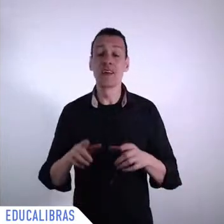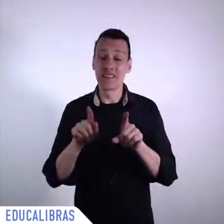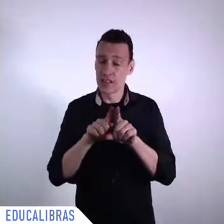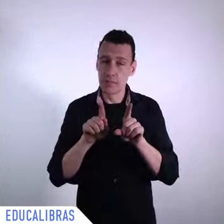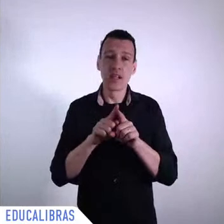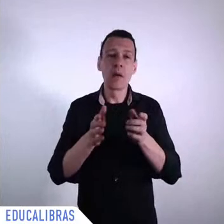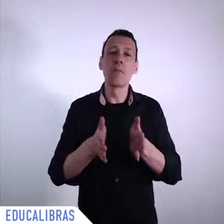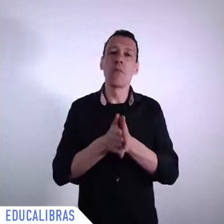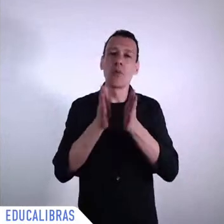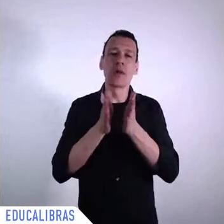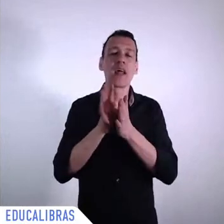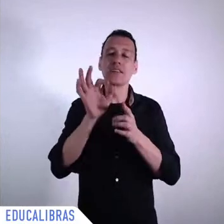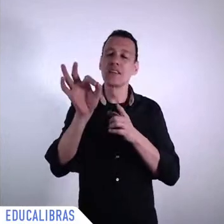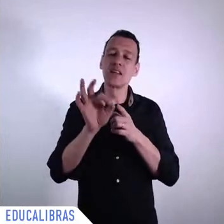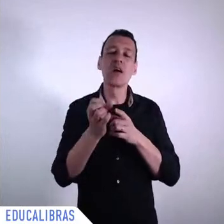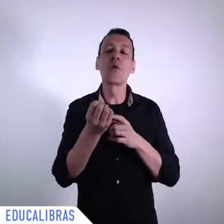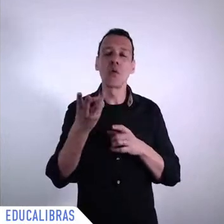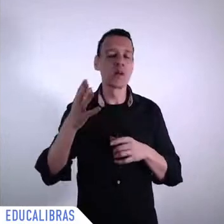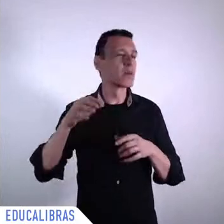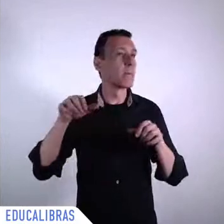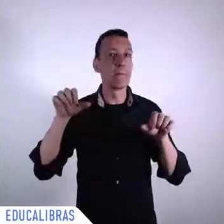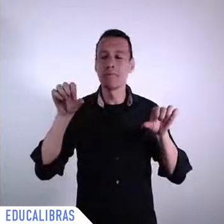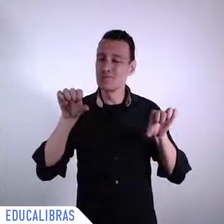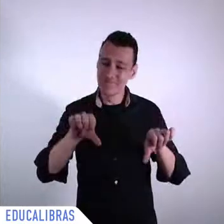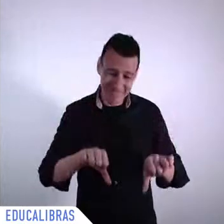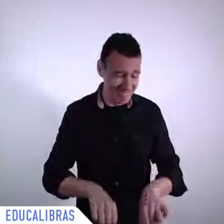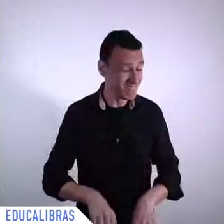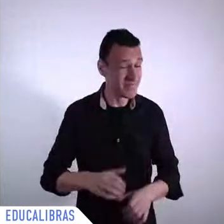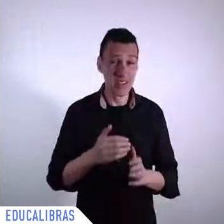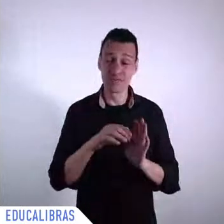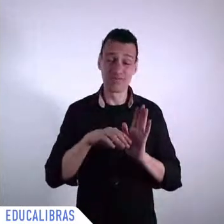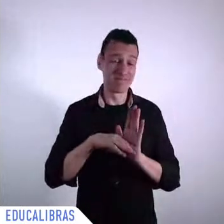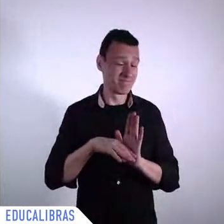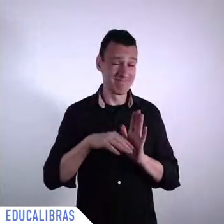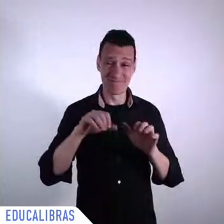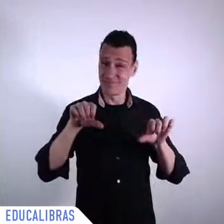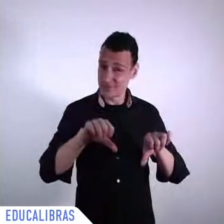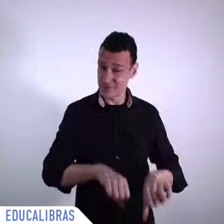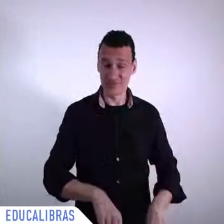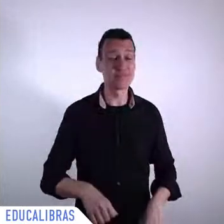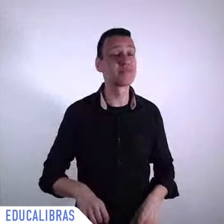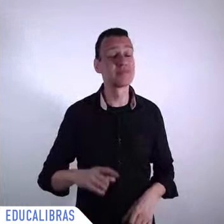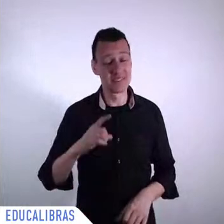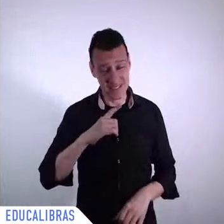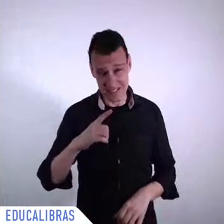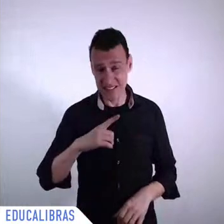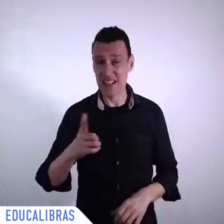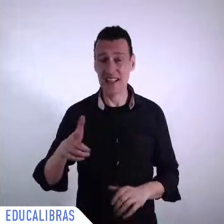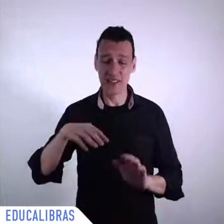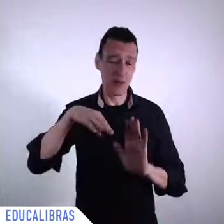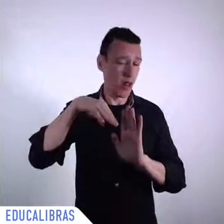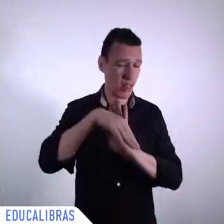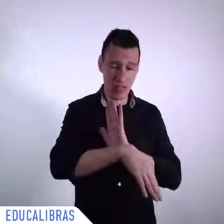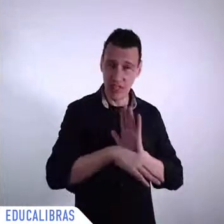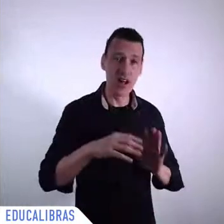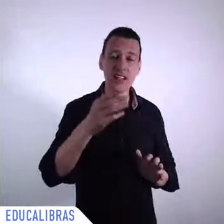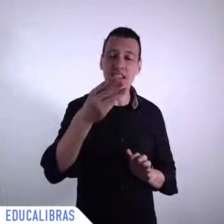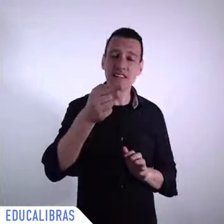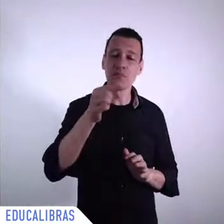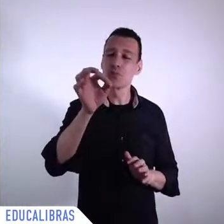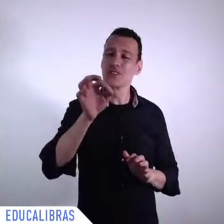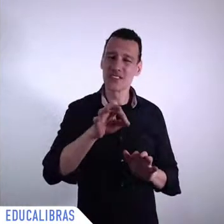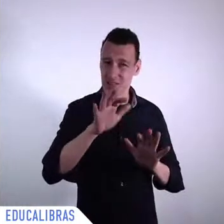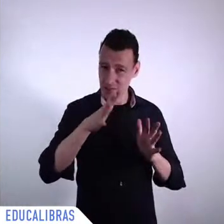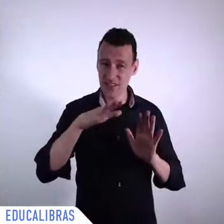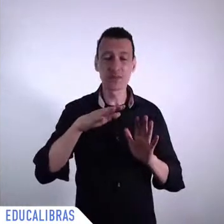percentage points to 37 percent which means 45 million people falling into poverty reaching a